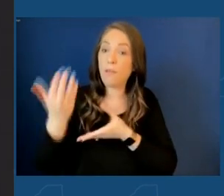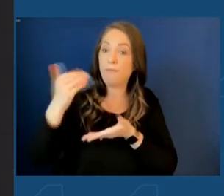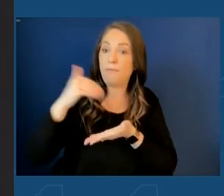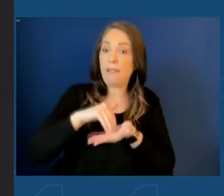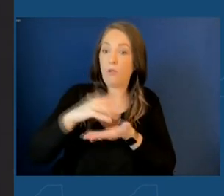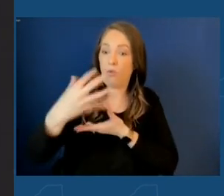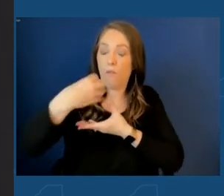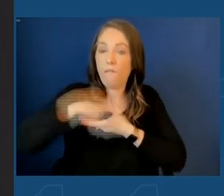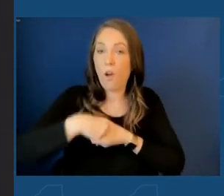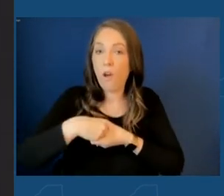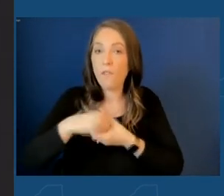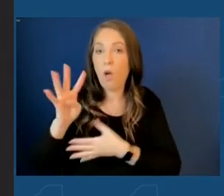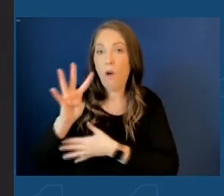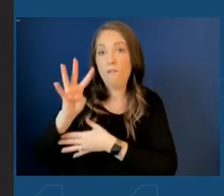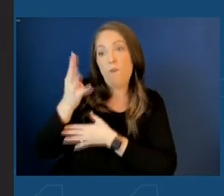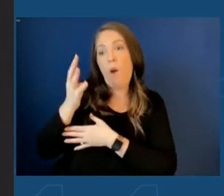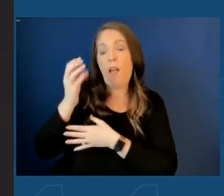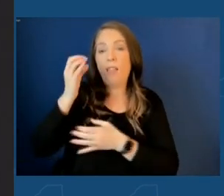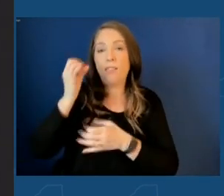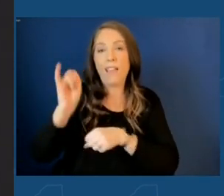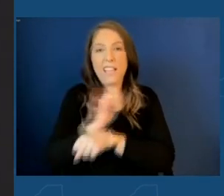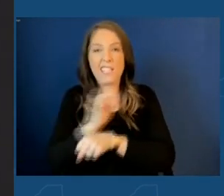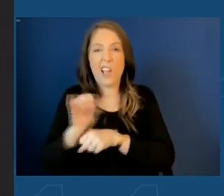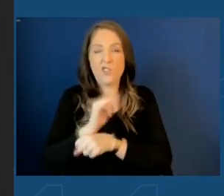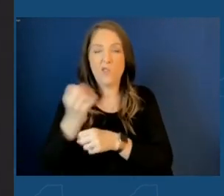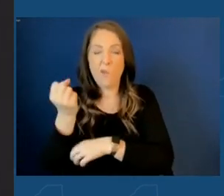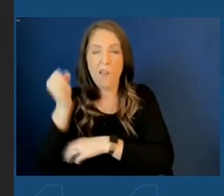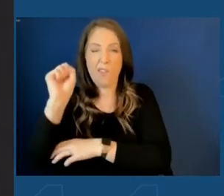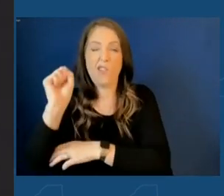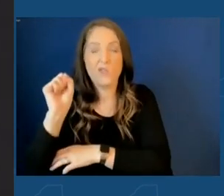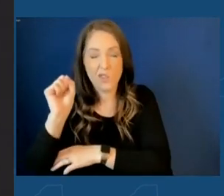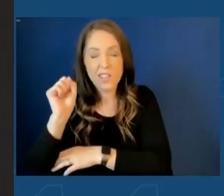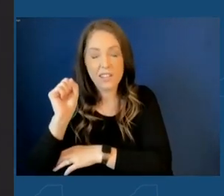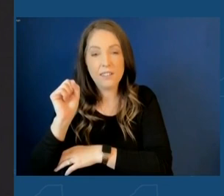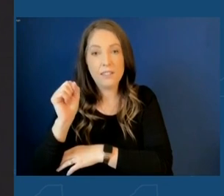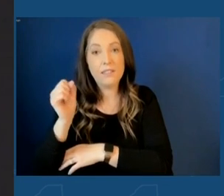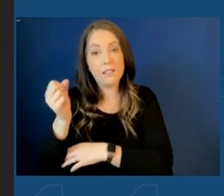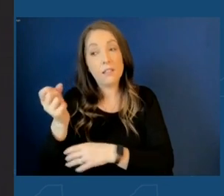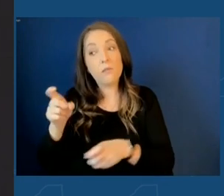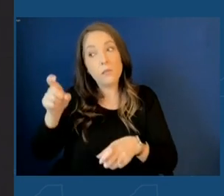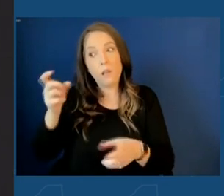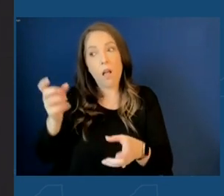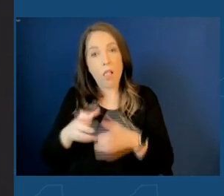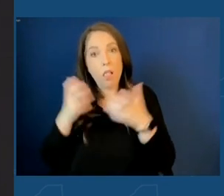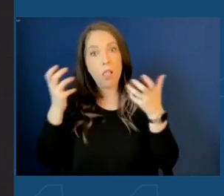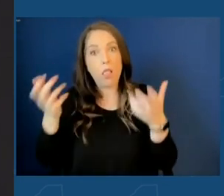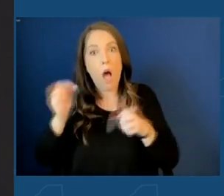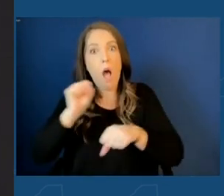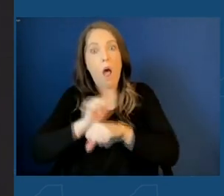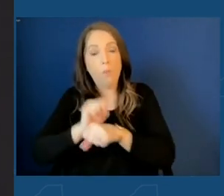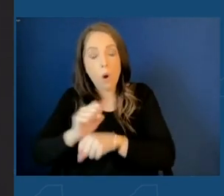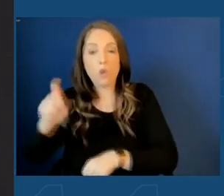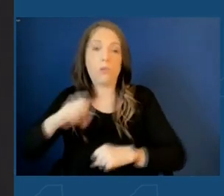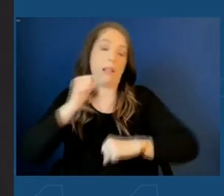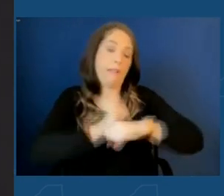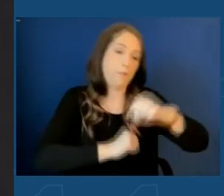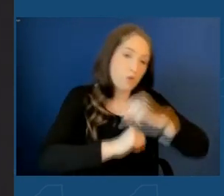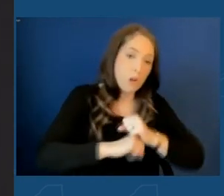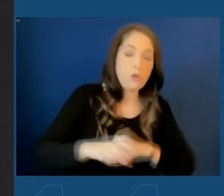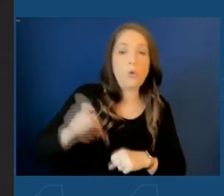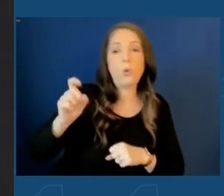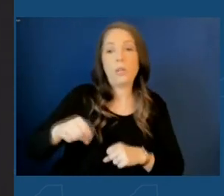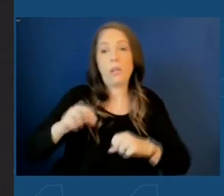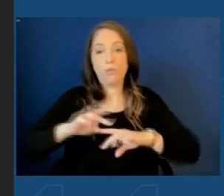the fourth industrial revolution because it's all going on right here. And it takes a lot of work. You have to have the infrastructure. You have to have the shovel-ready